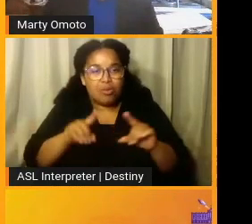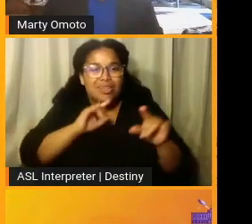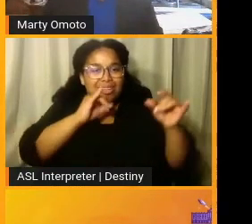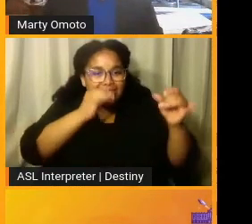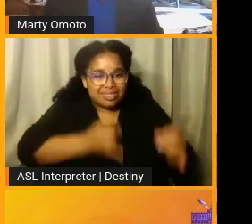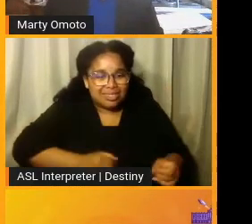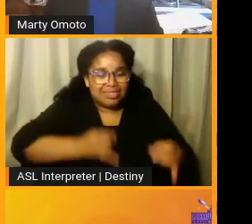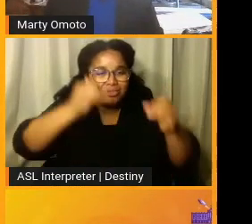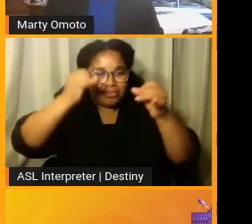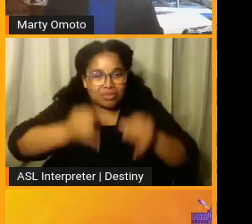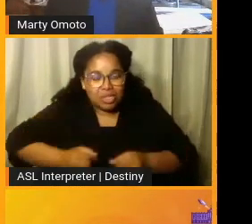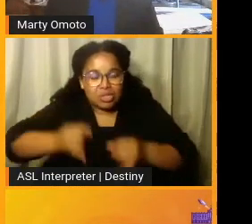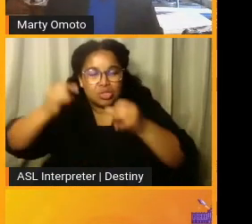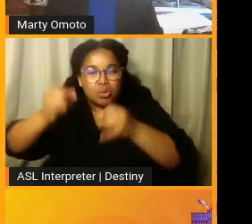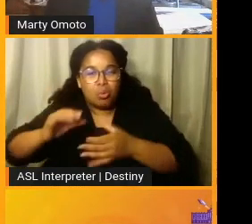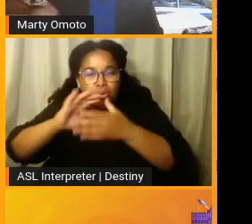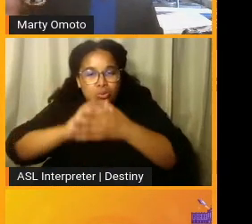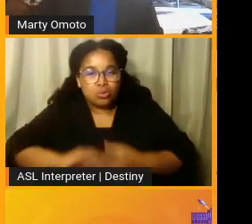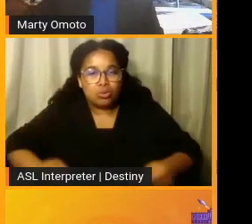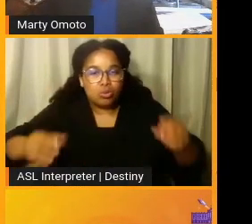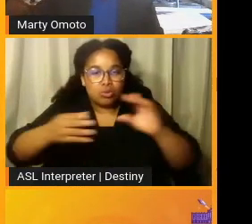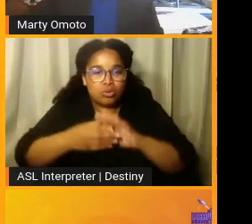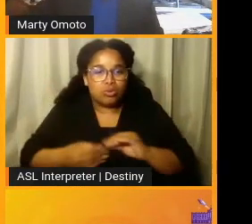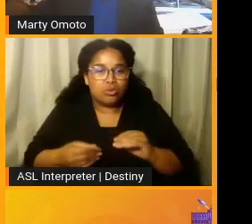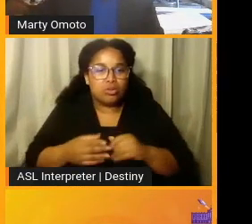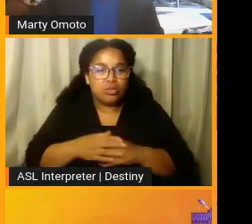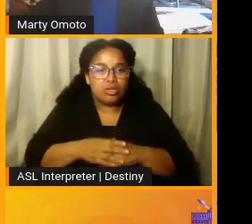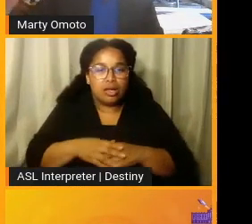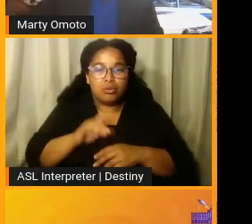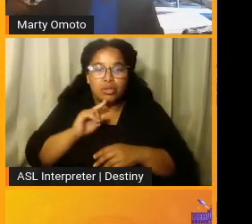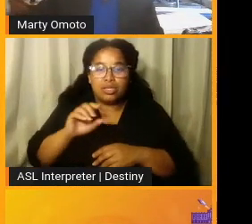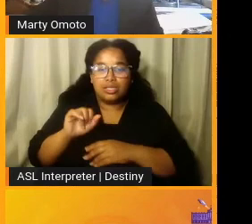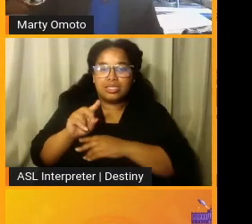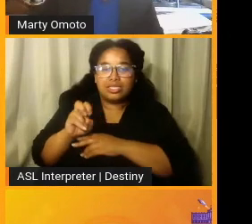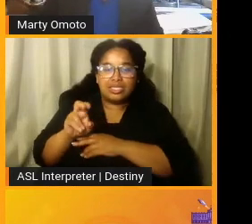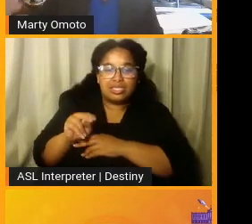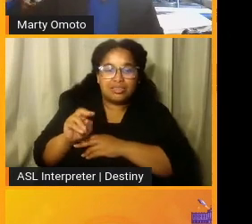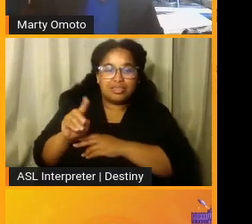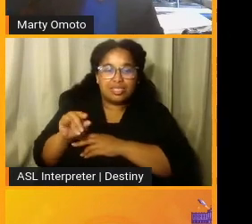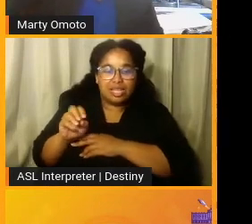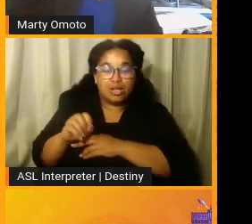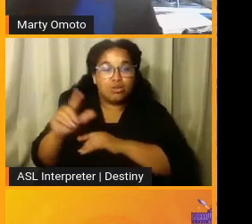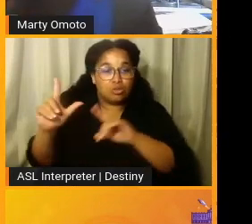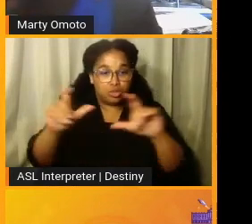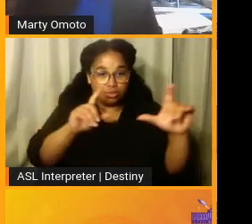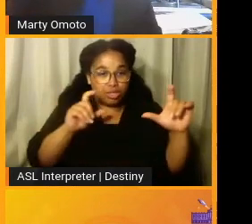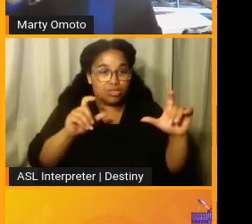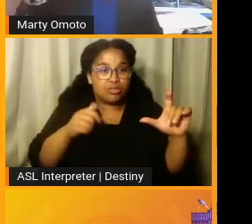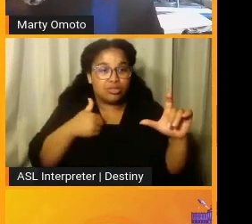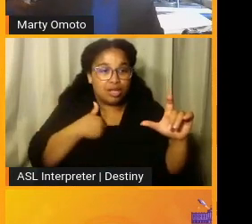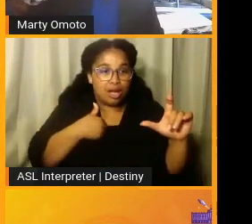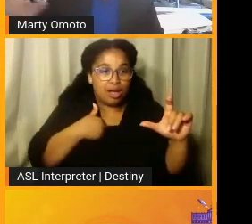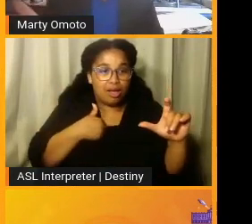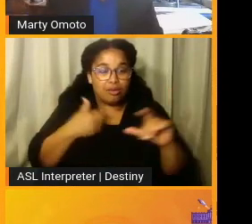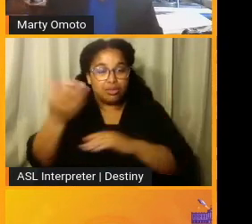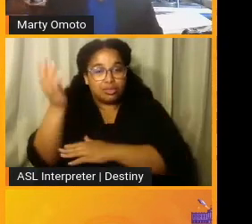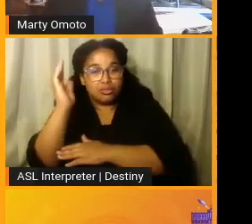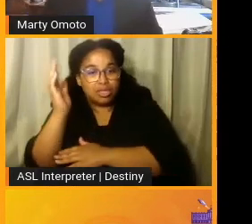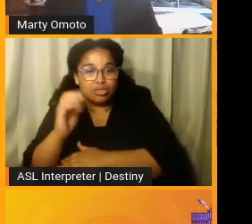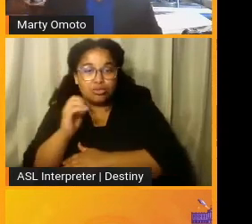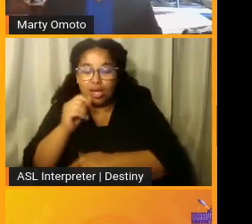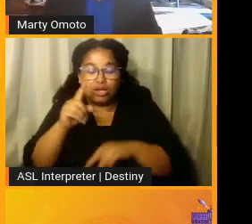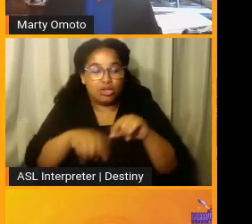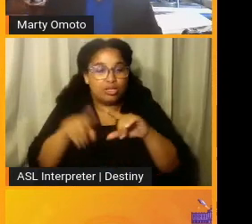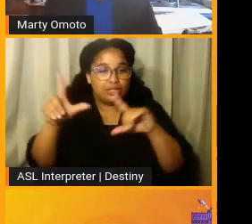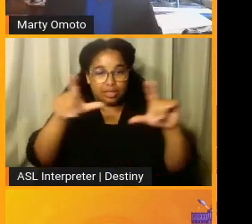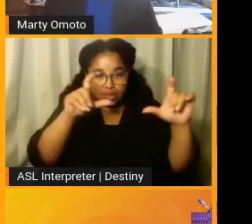story. And, and I'm going to do a shout out to Stephen Dale, who actually took these pictures because I was actually speaking. So I wasn't able to